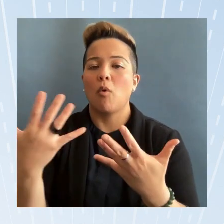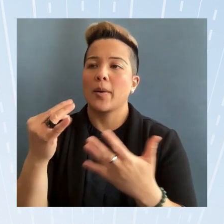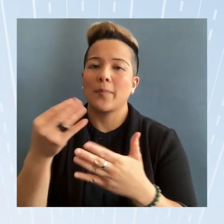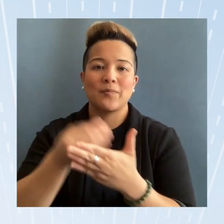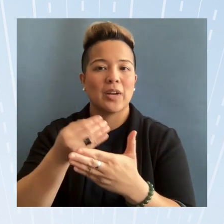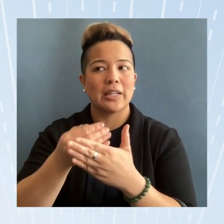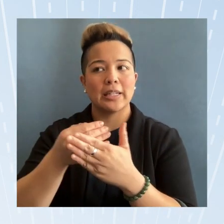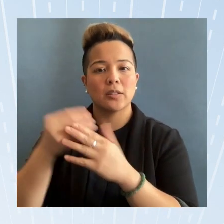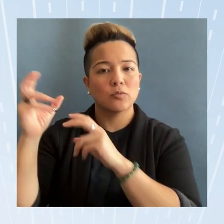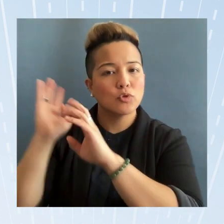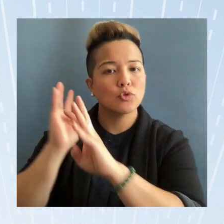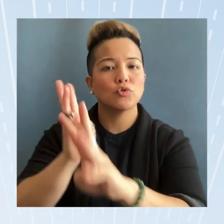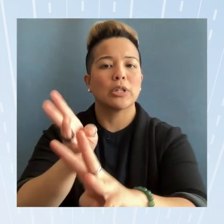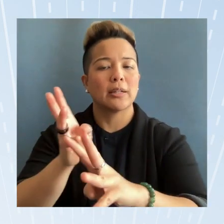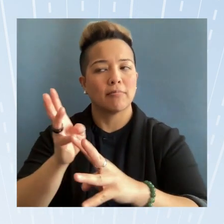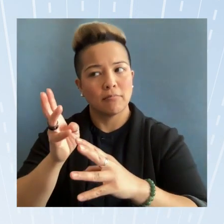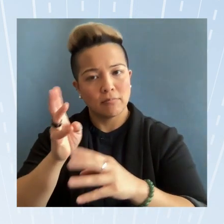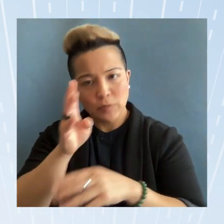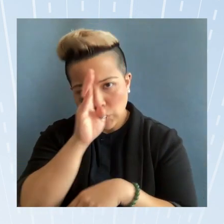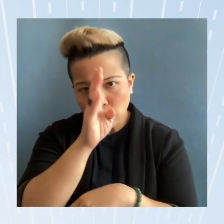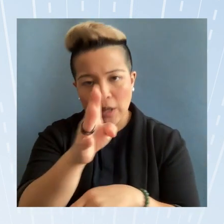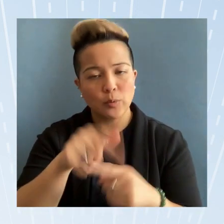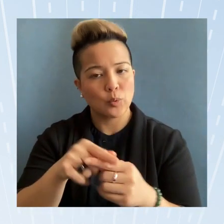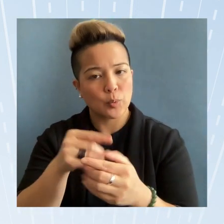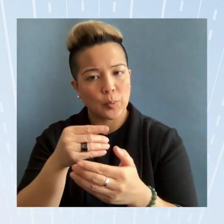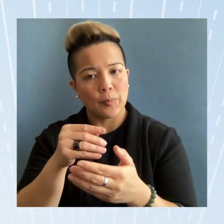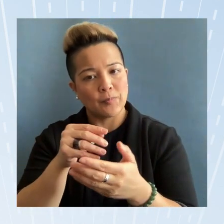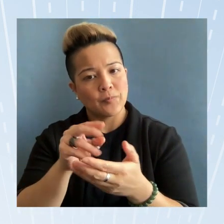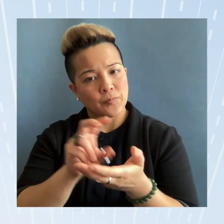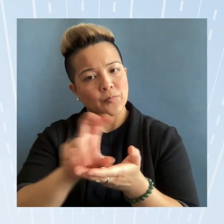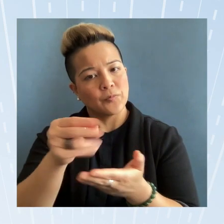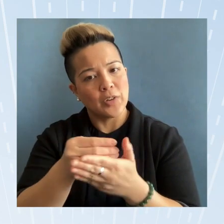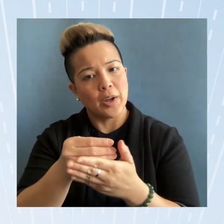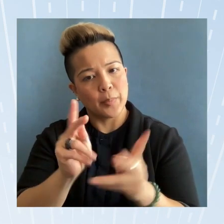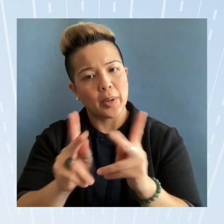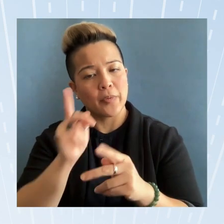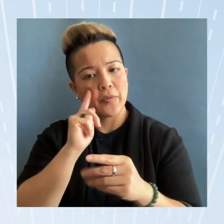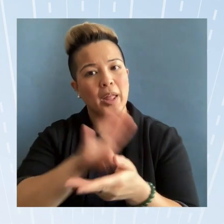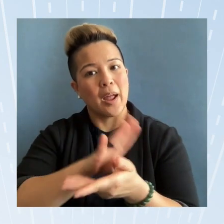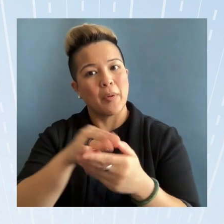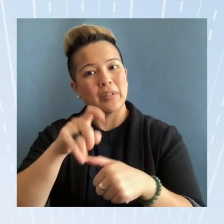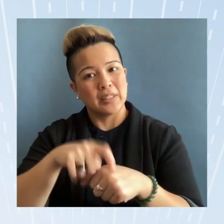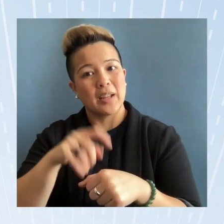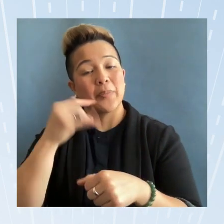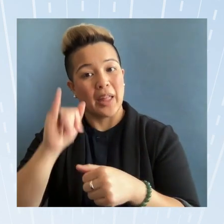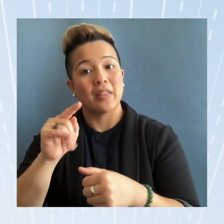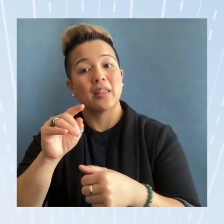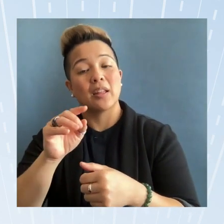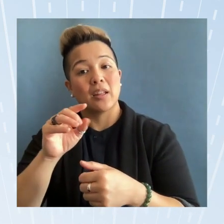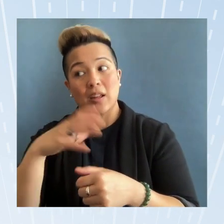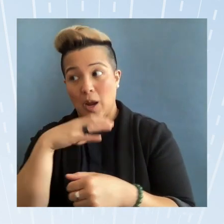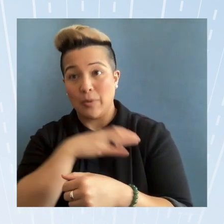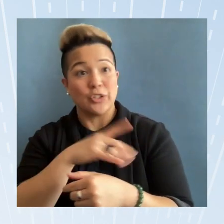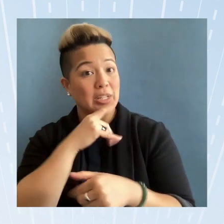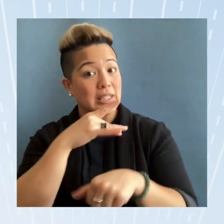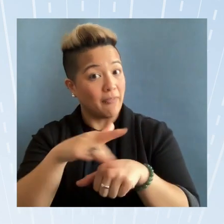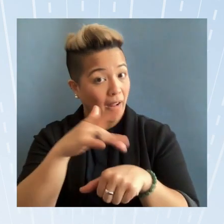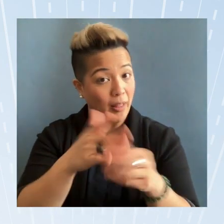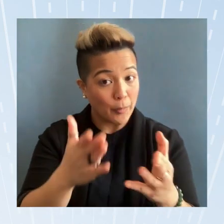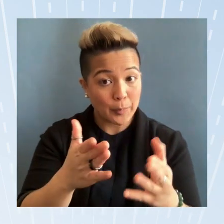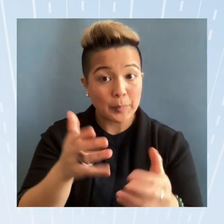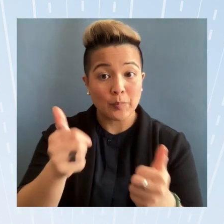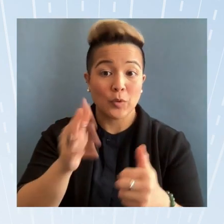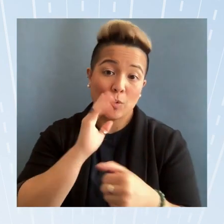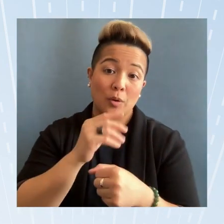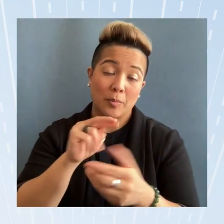directly to fund people for the amount of time that the commission is available which would mean